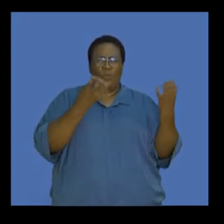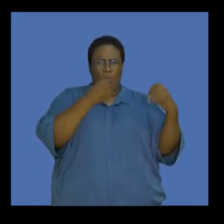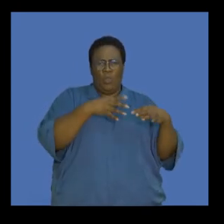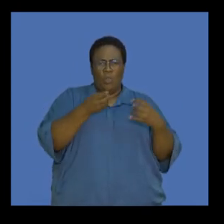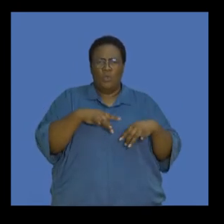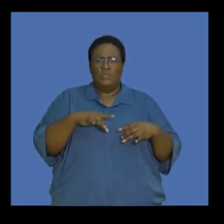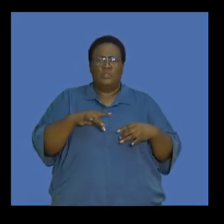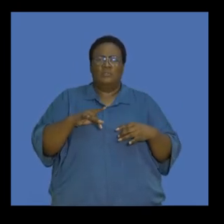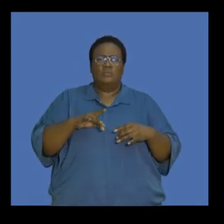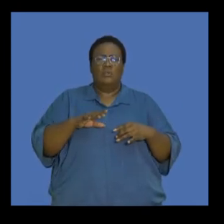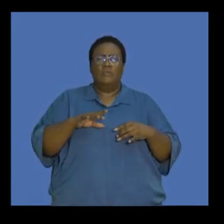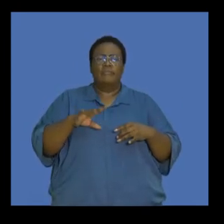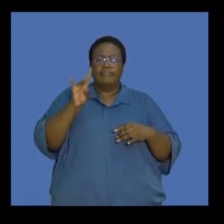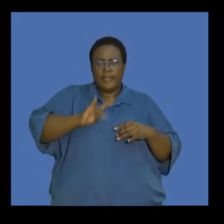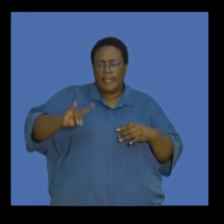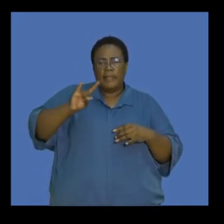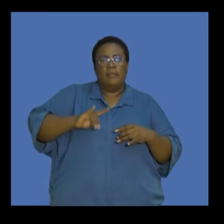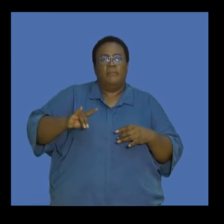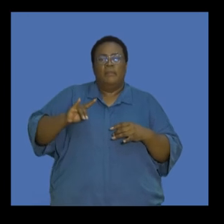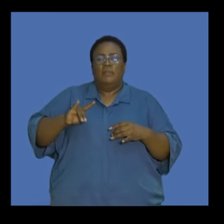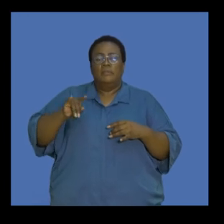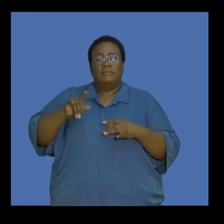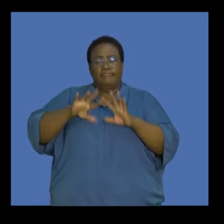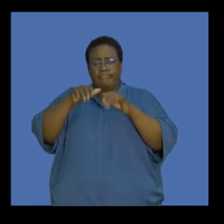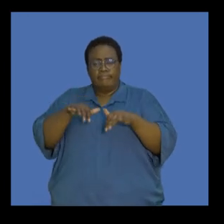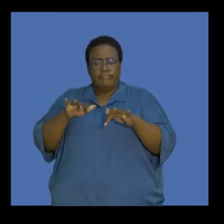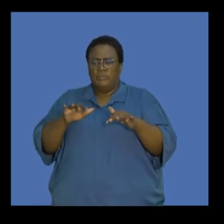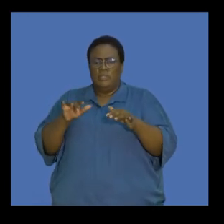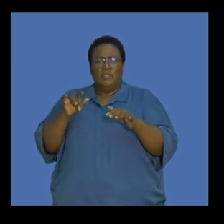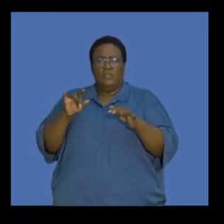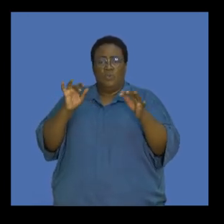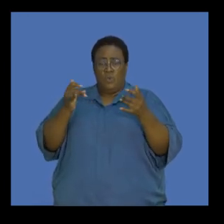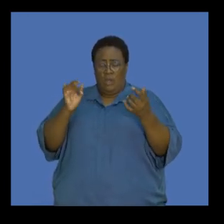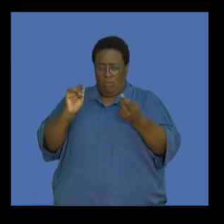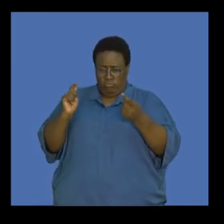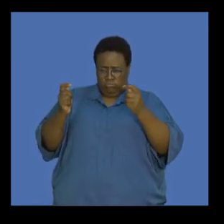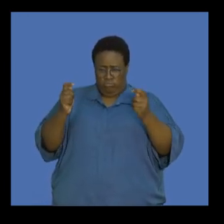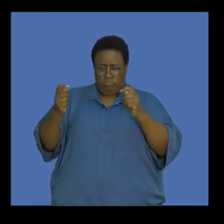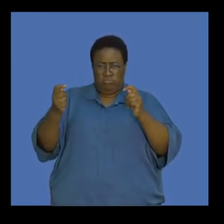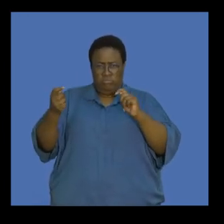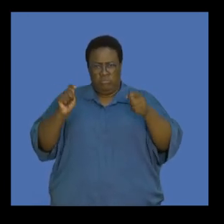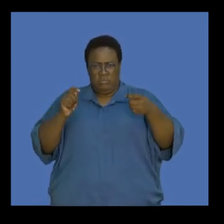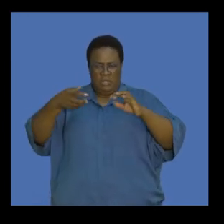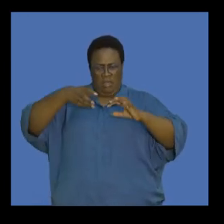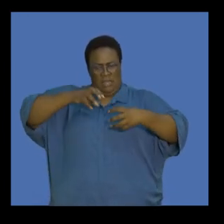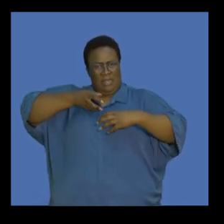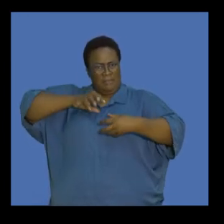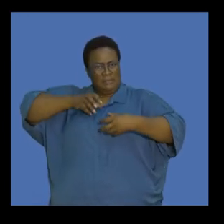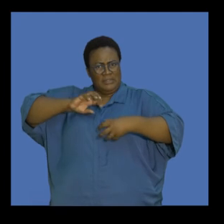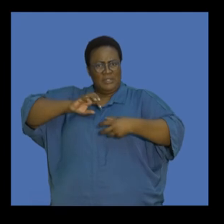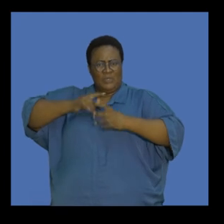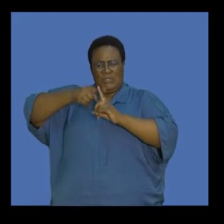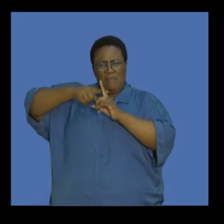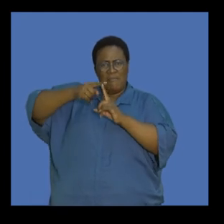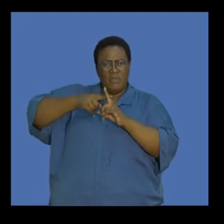due to organisms and living organisms not being able to adapt to an increase in the global temperatures. We're also experiencing